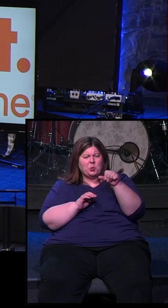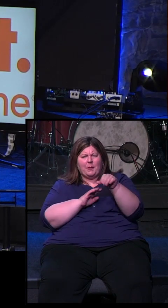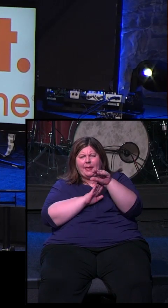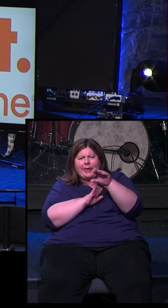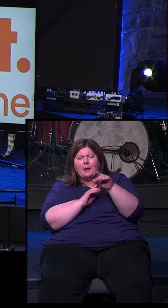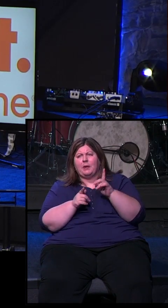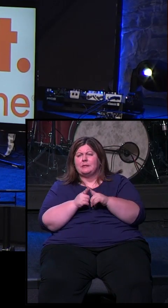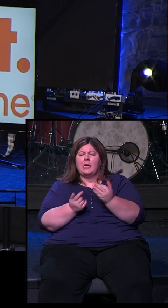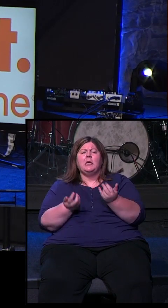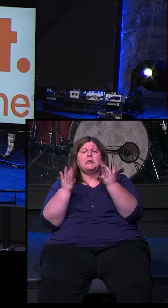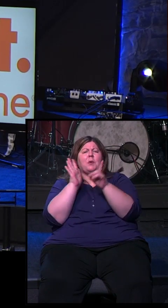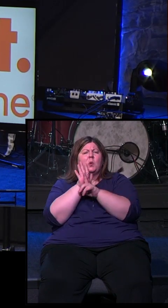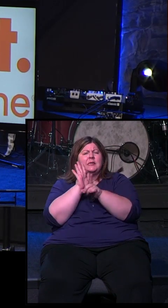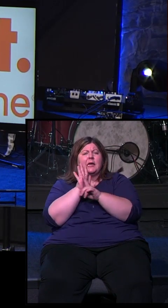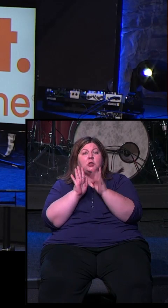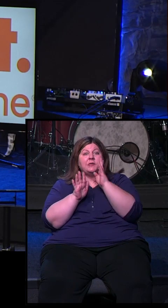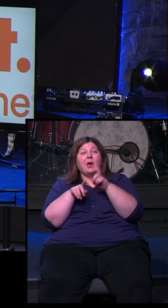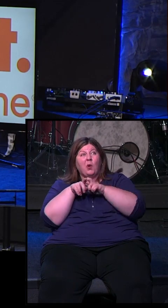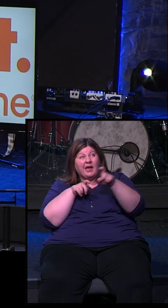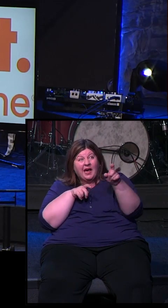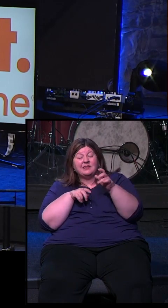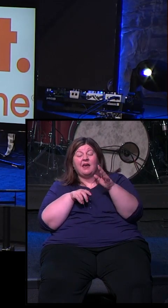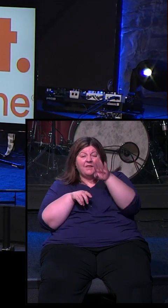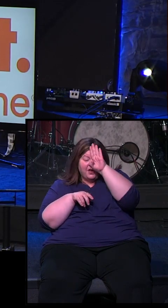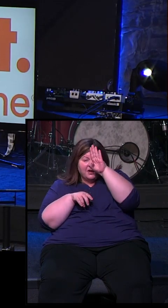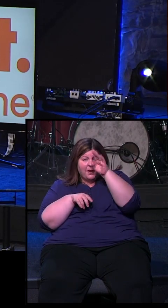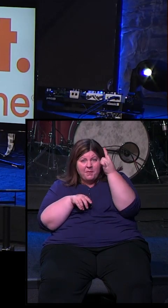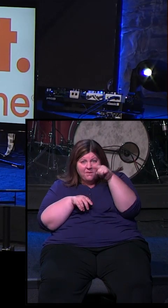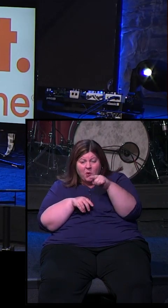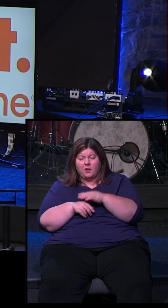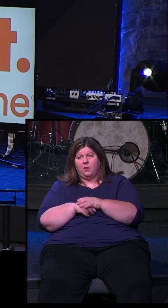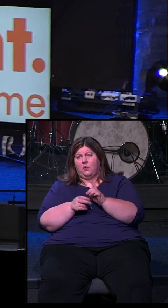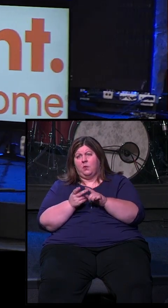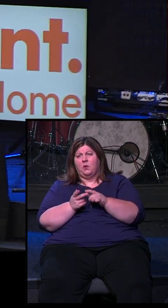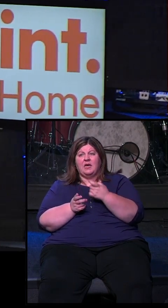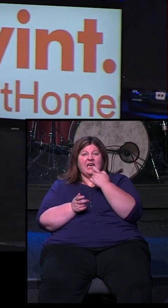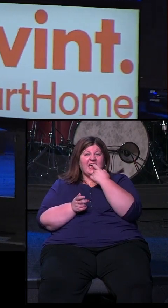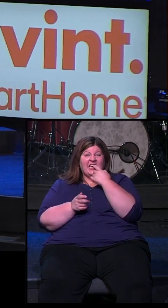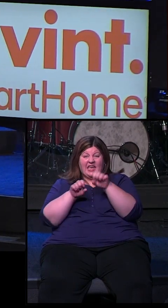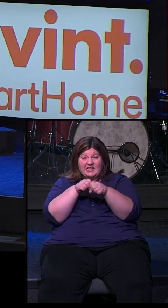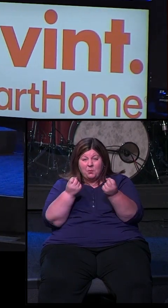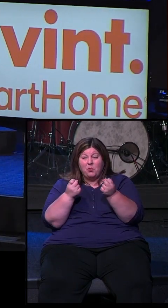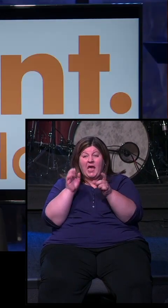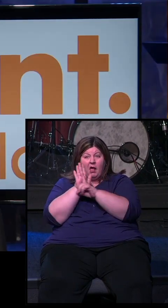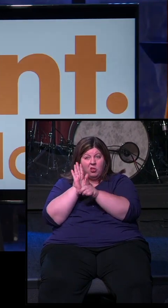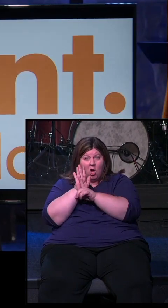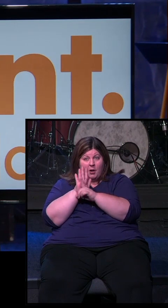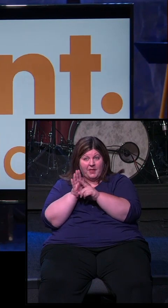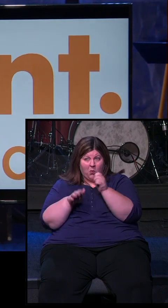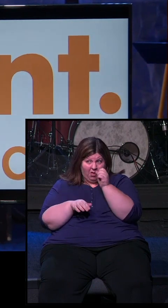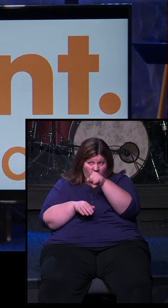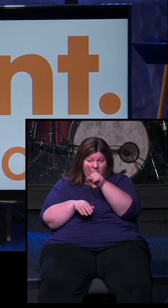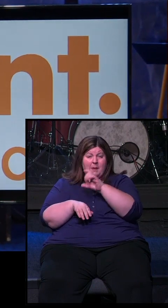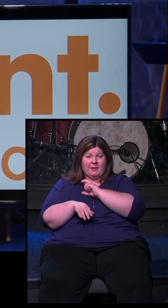smoke detectors that will actually call the fire department for you, glass-breaking sensors that will alert the police that